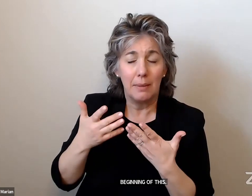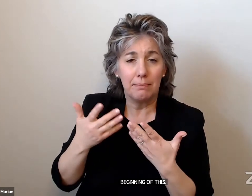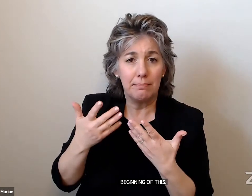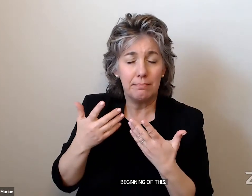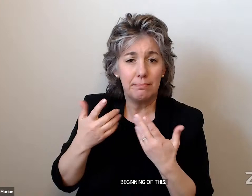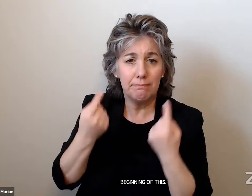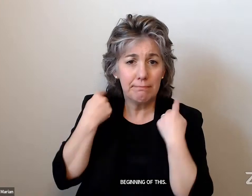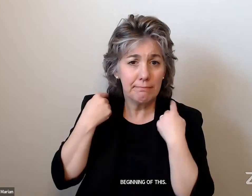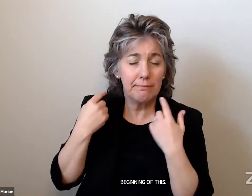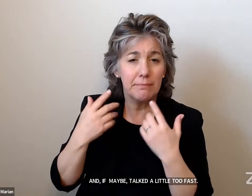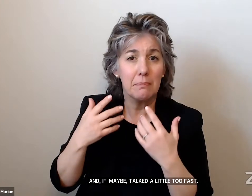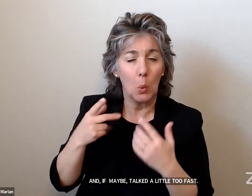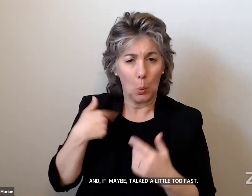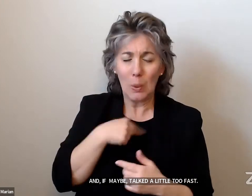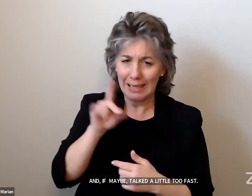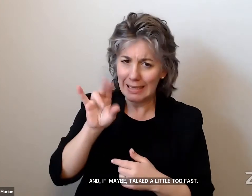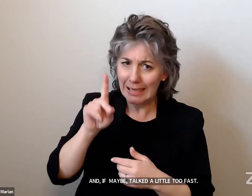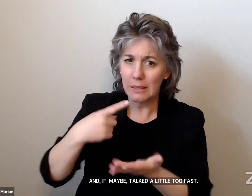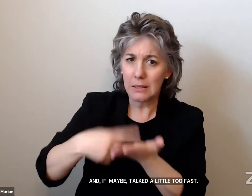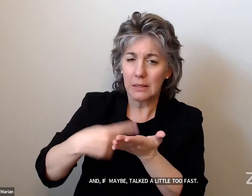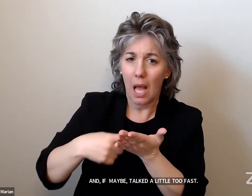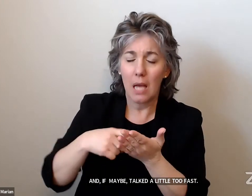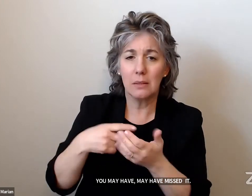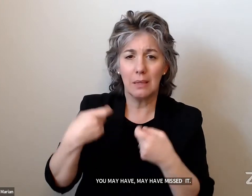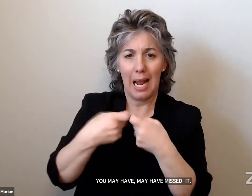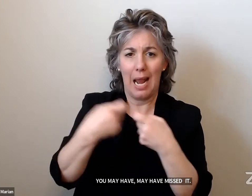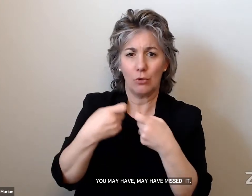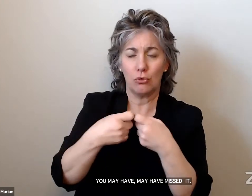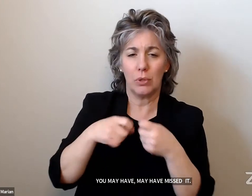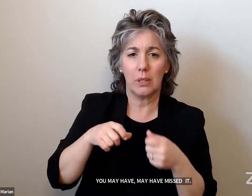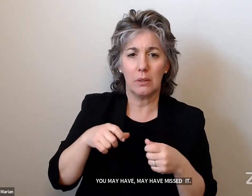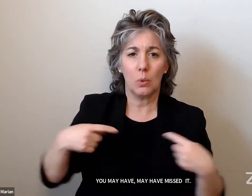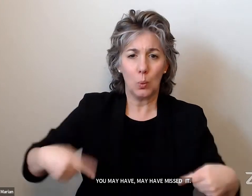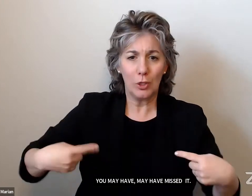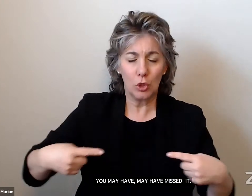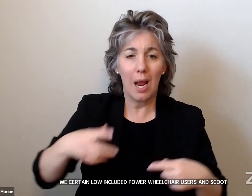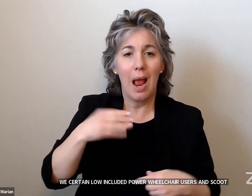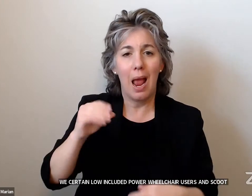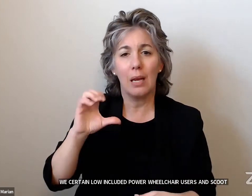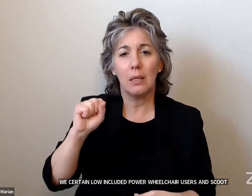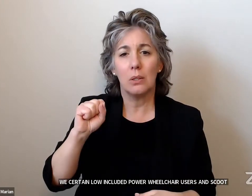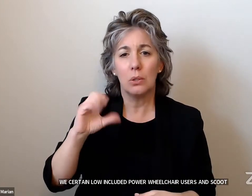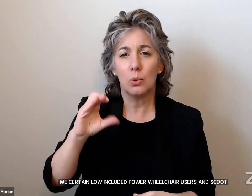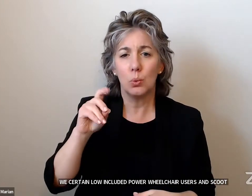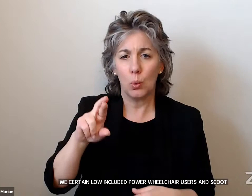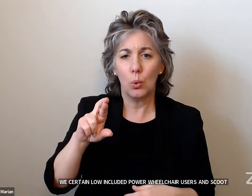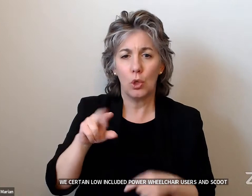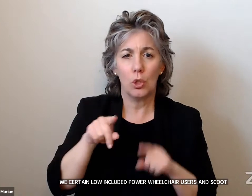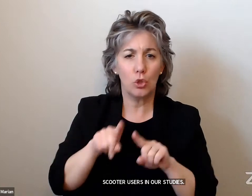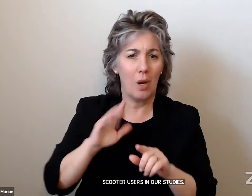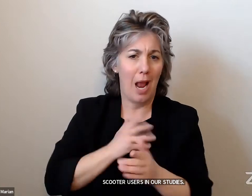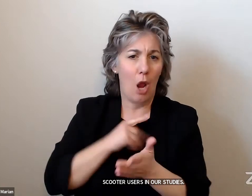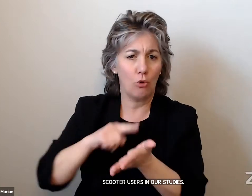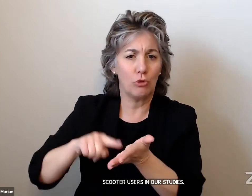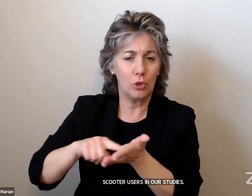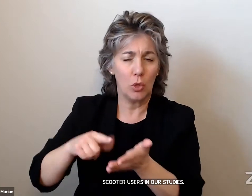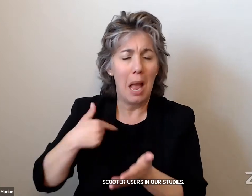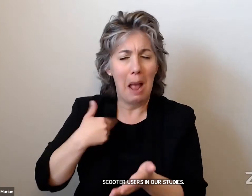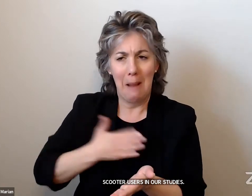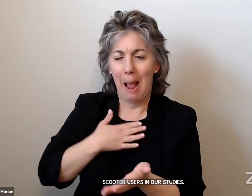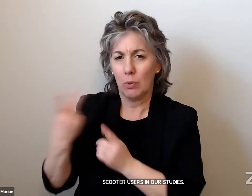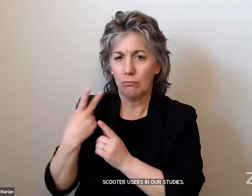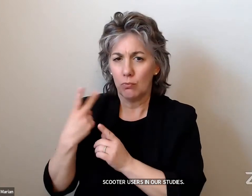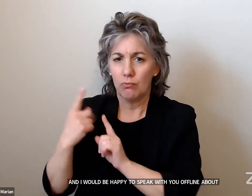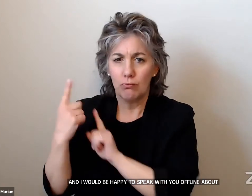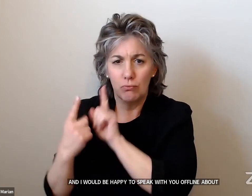it. We certainly included power wheelchair users and scooter users in our studies. And I'd be happy to speak with you offline about the details